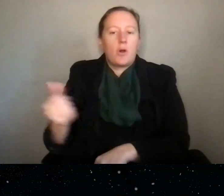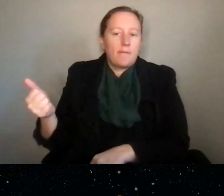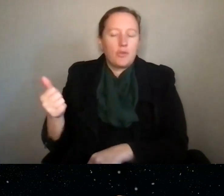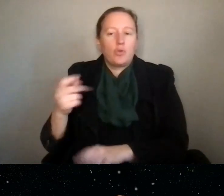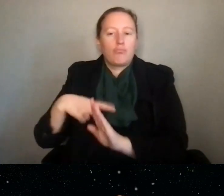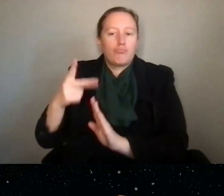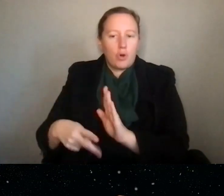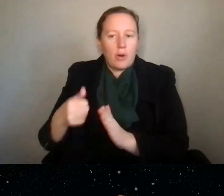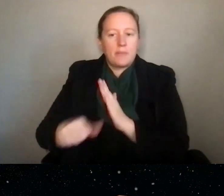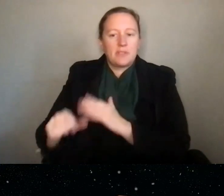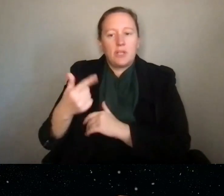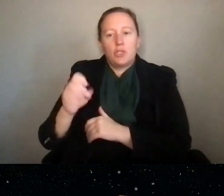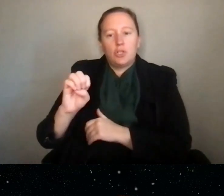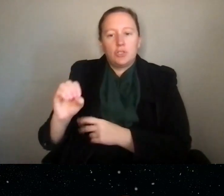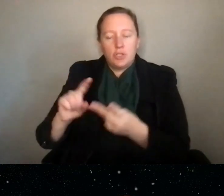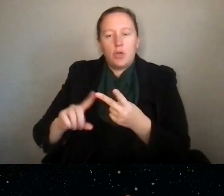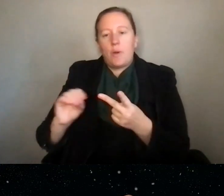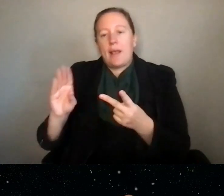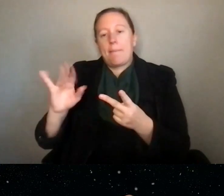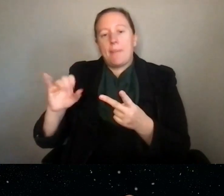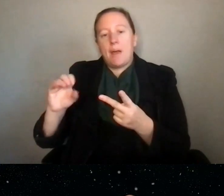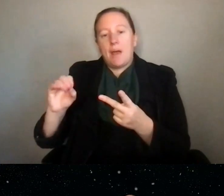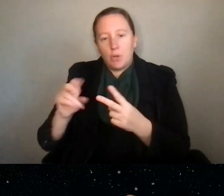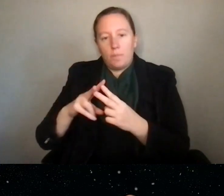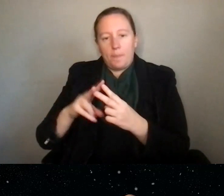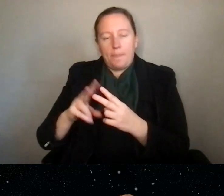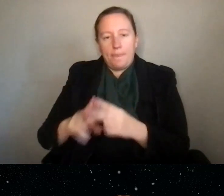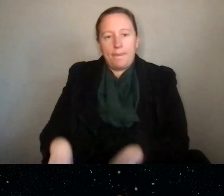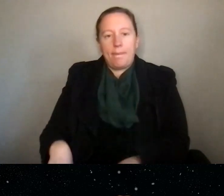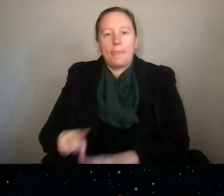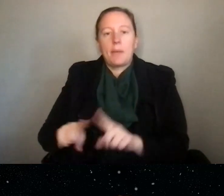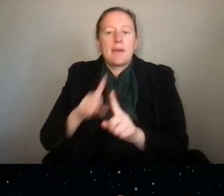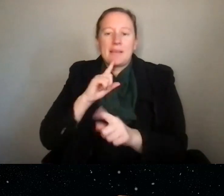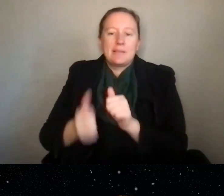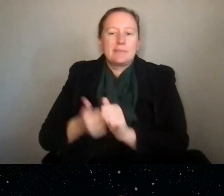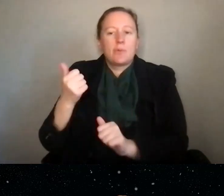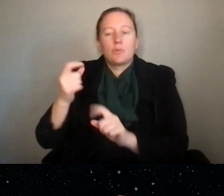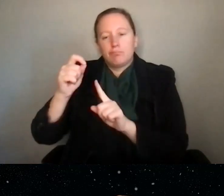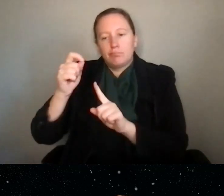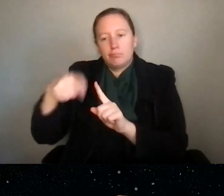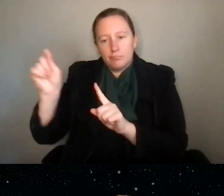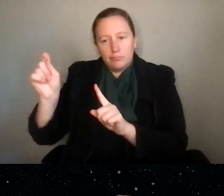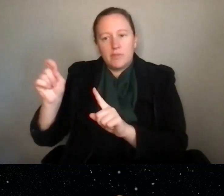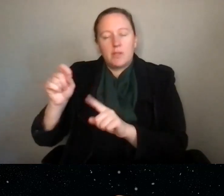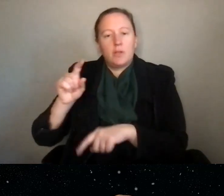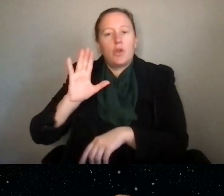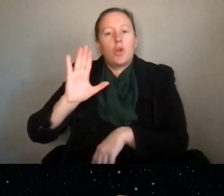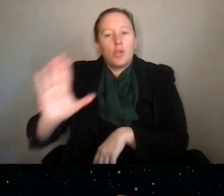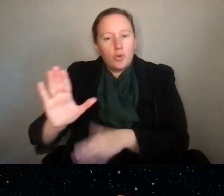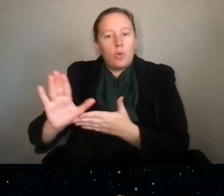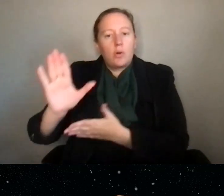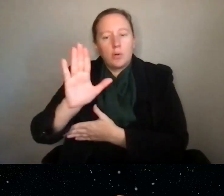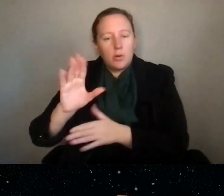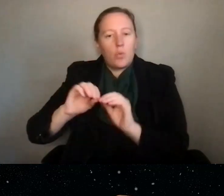GEO and in bio, biological sciences. But it's mostly a checkbox that your institution is